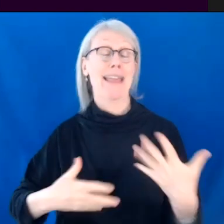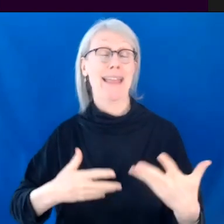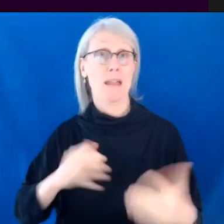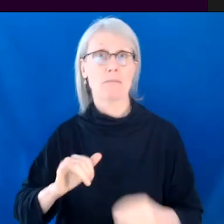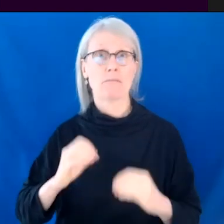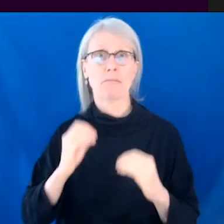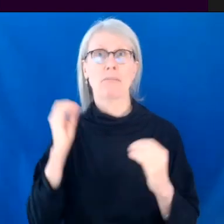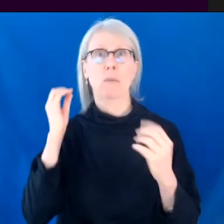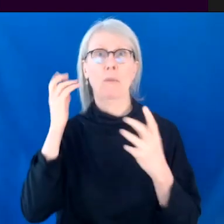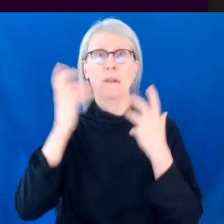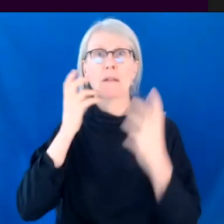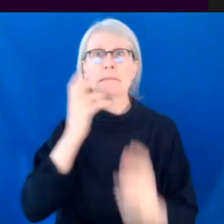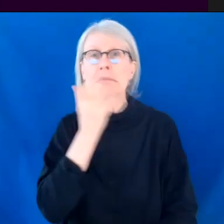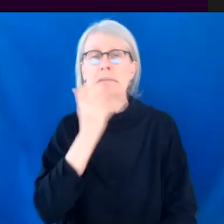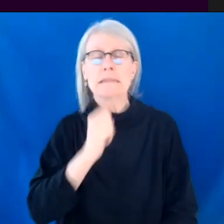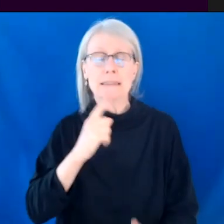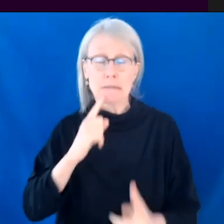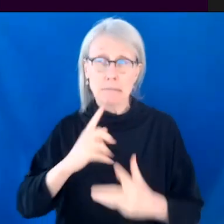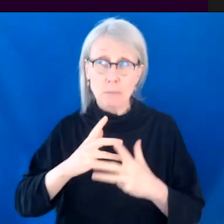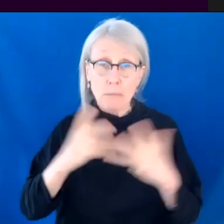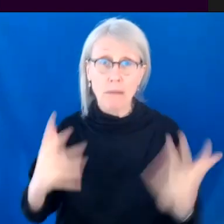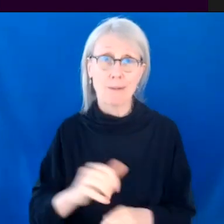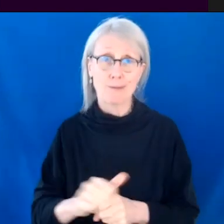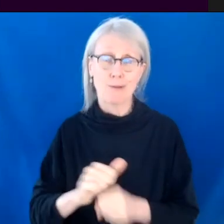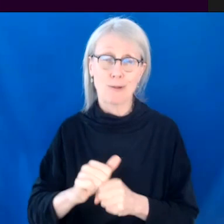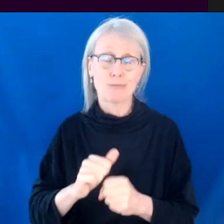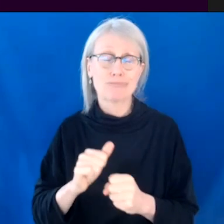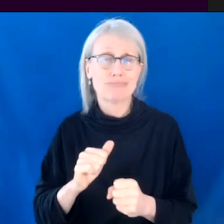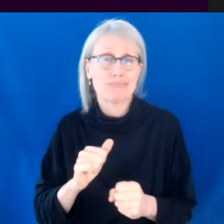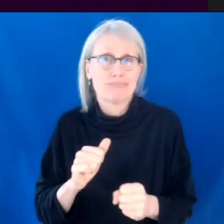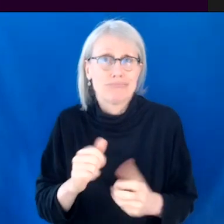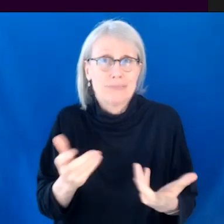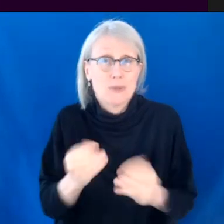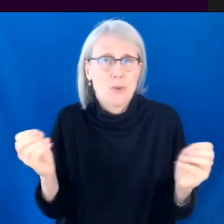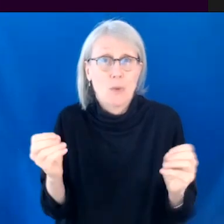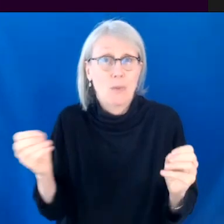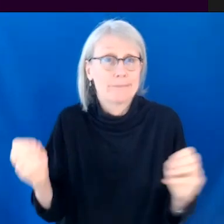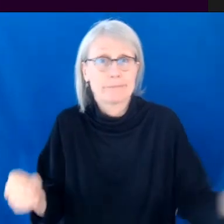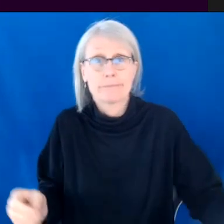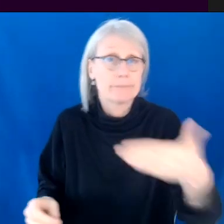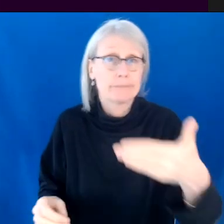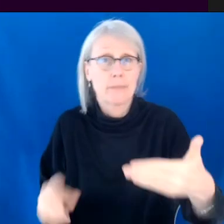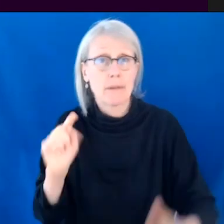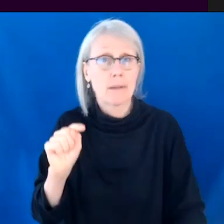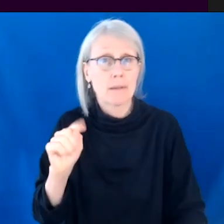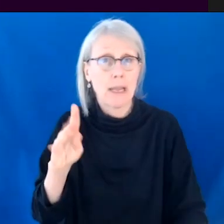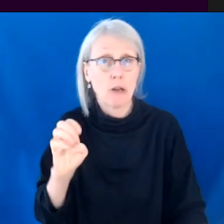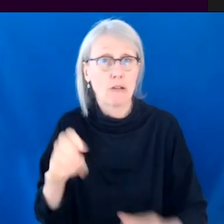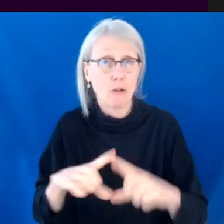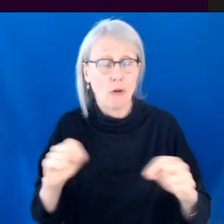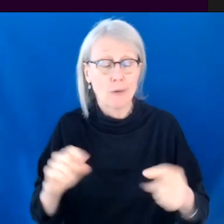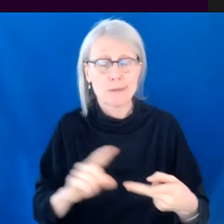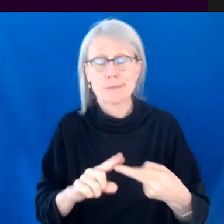to create a show, uh, from the very beginning. Um, I was like, there's no title card, there's no soundtrack, sound cues.